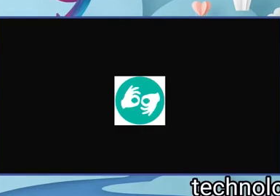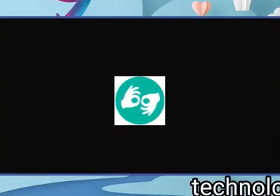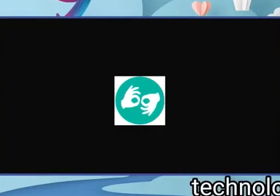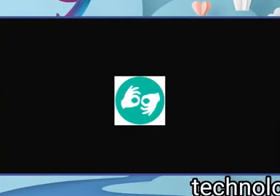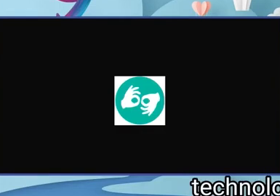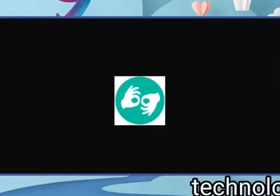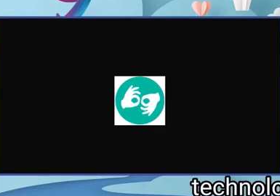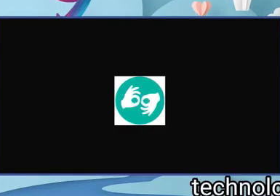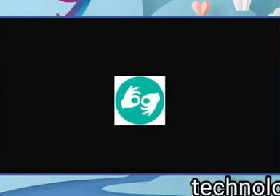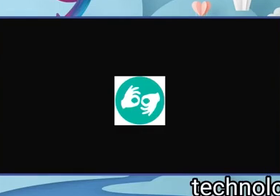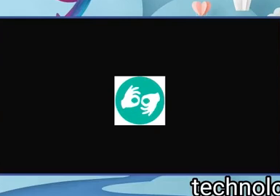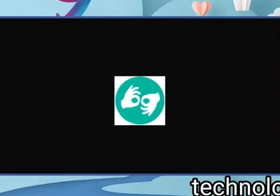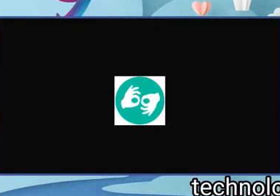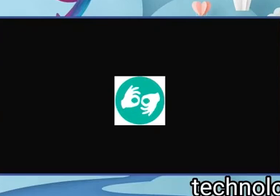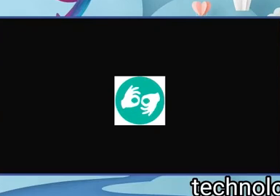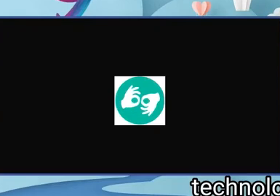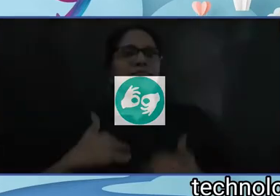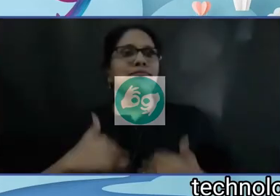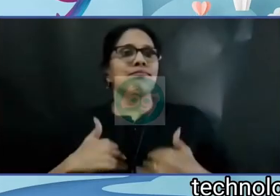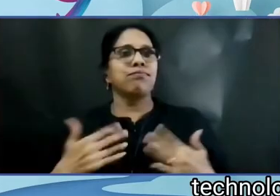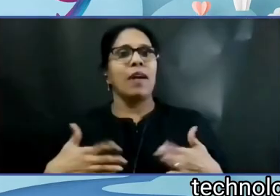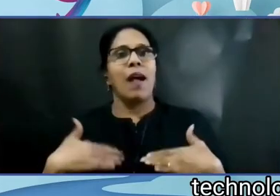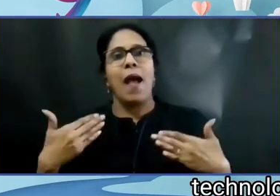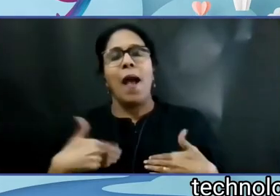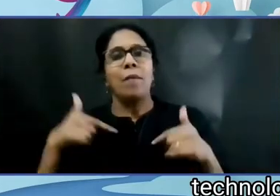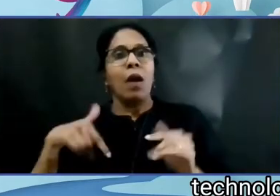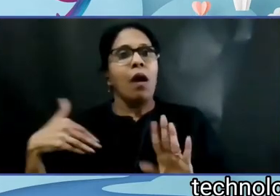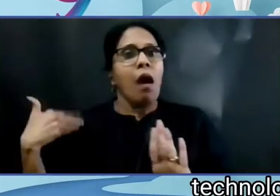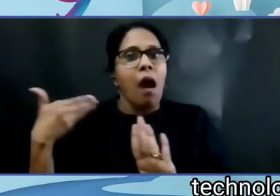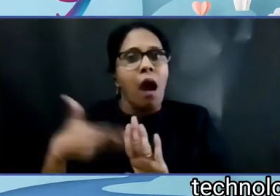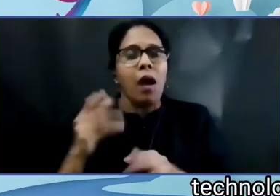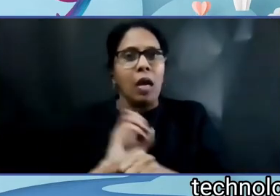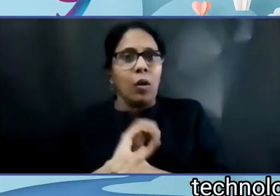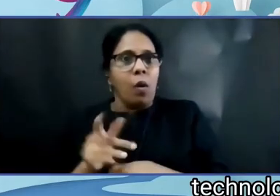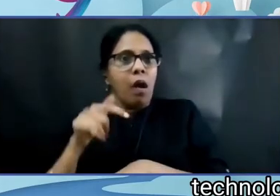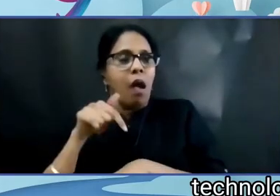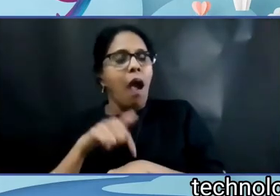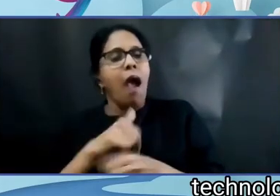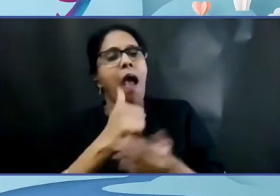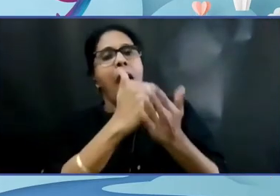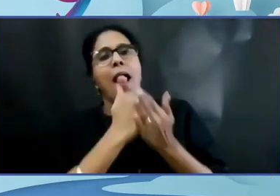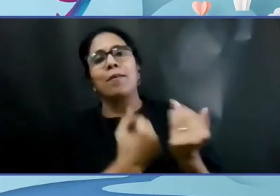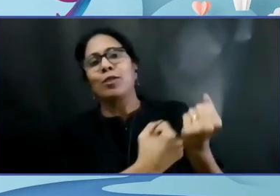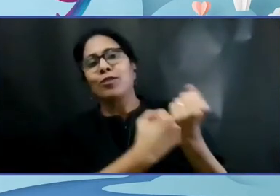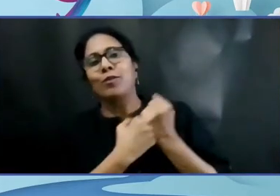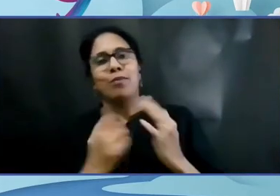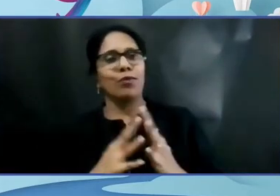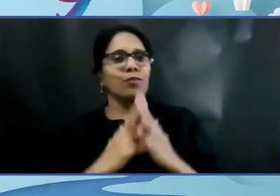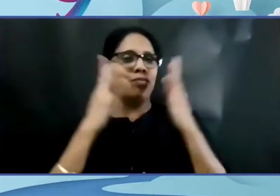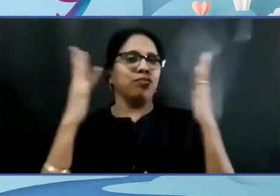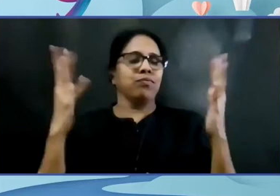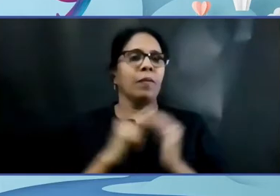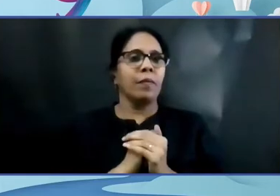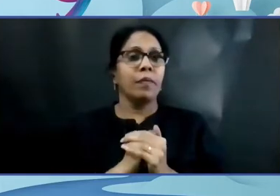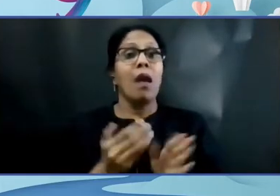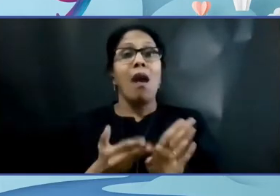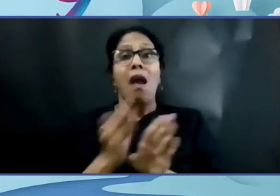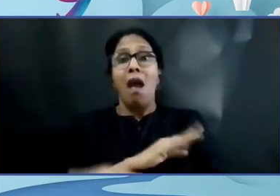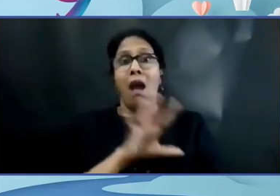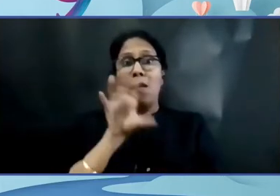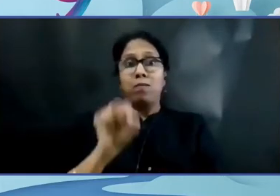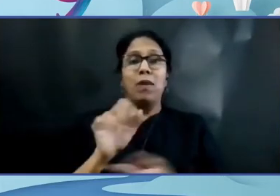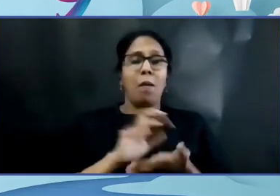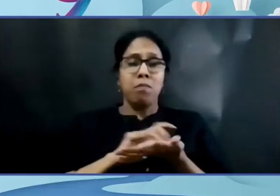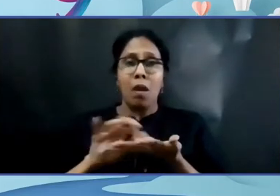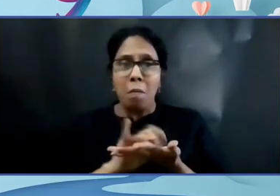me immensely especially during this pandemic times. Early intervention in Braille and